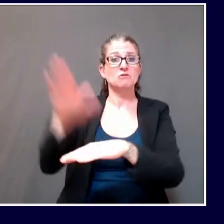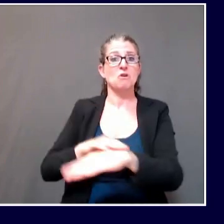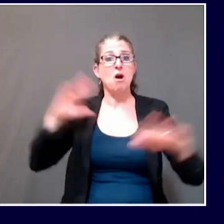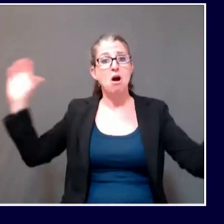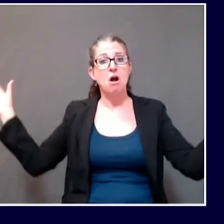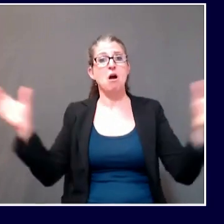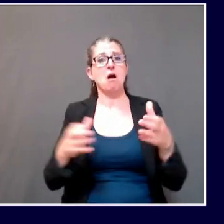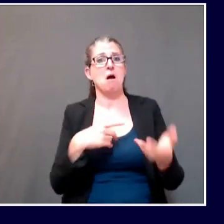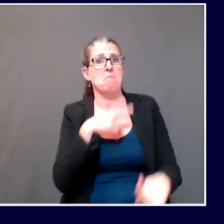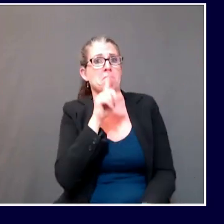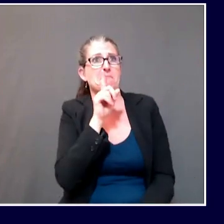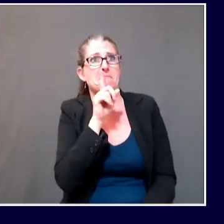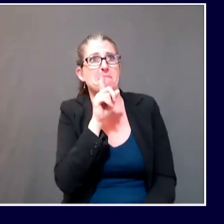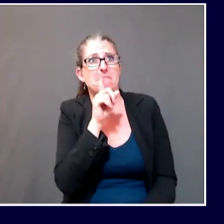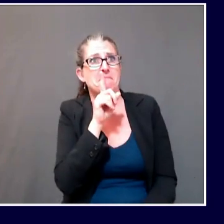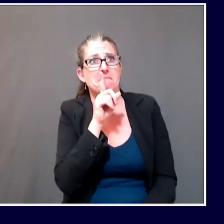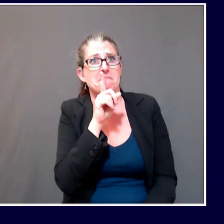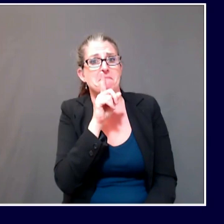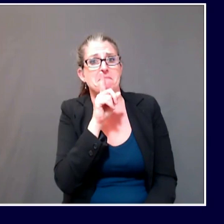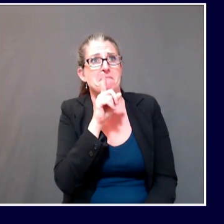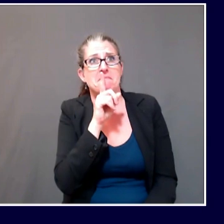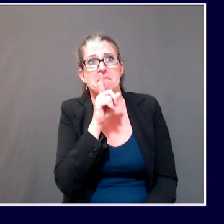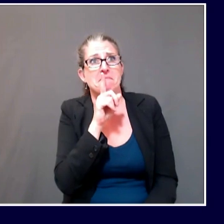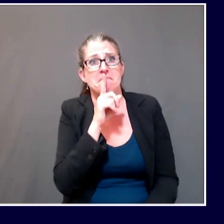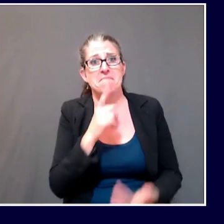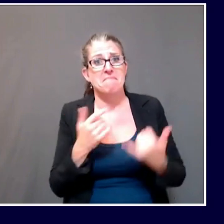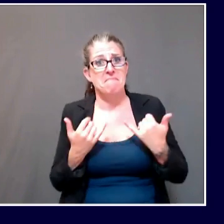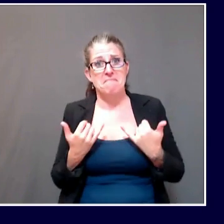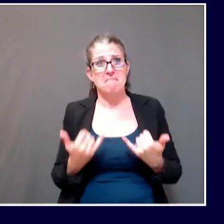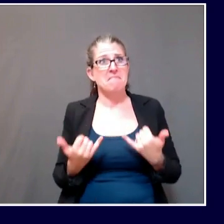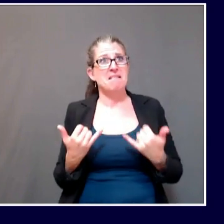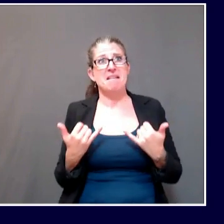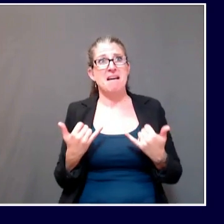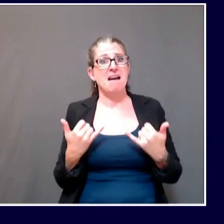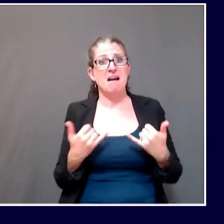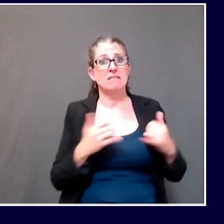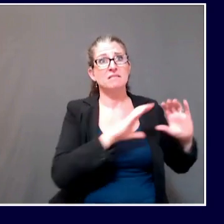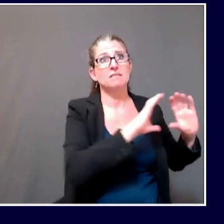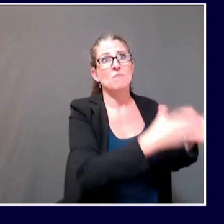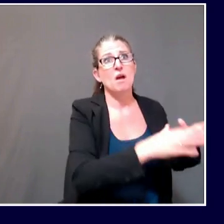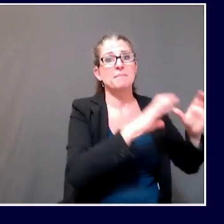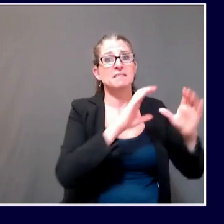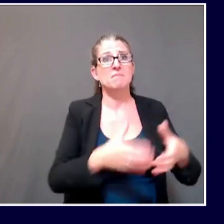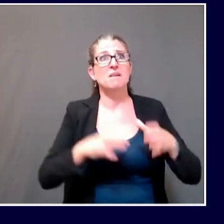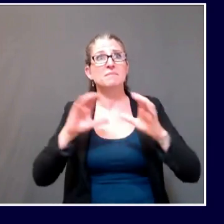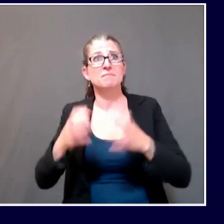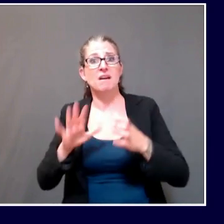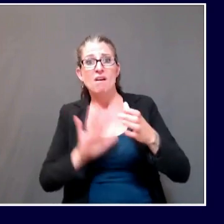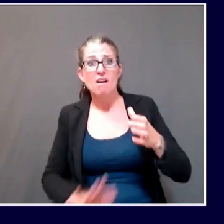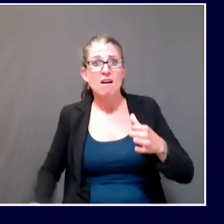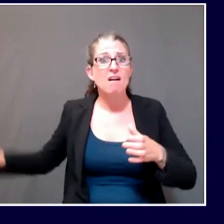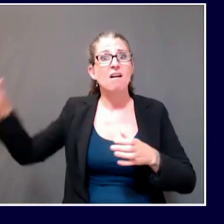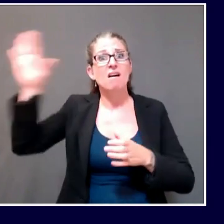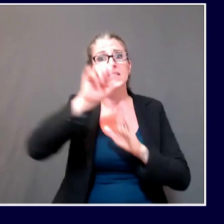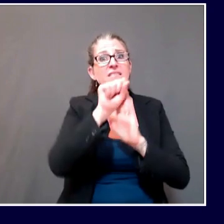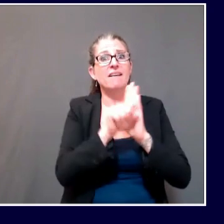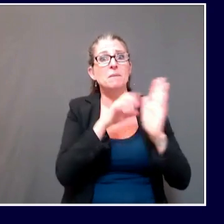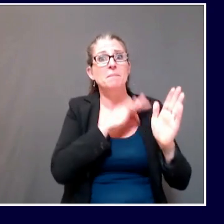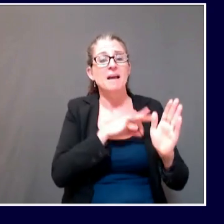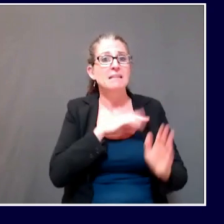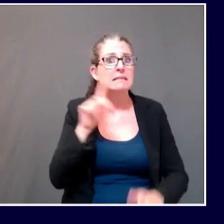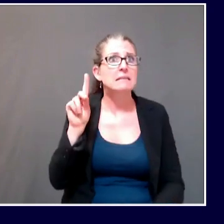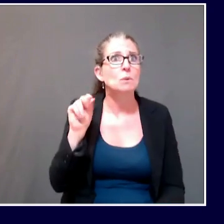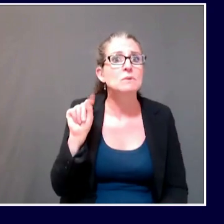entirely on addressing this epidemic, whether it's DOT workers delivering PPE to different areas of the state,